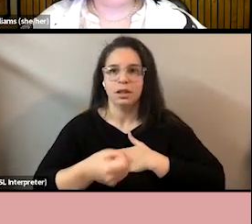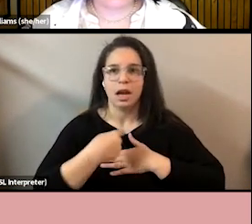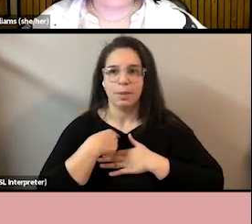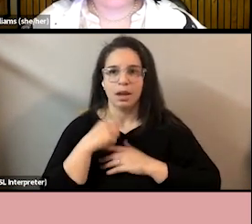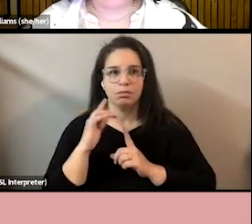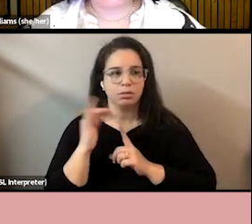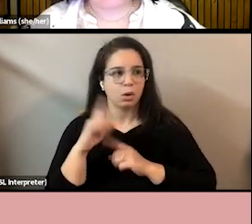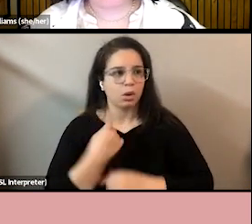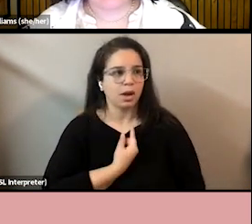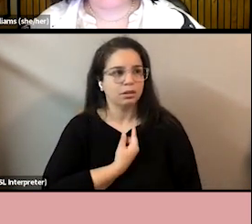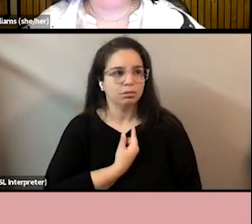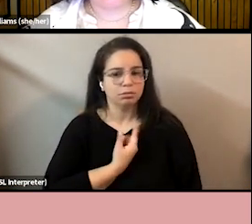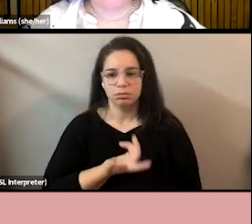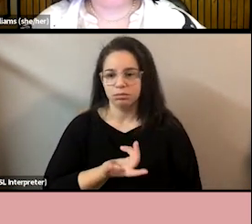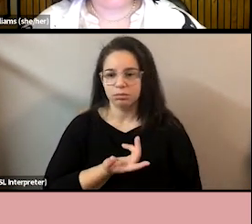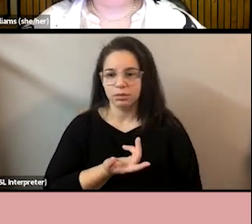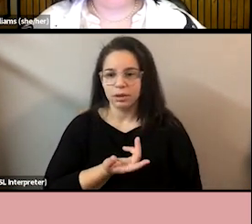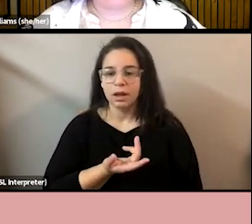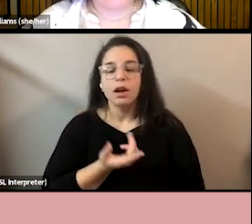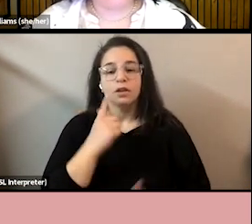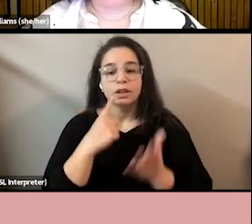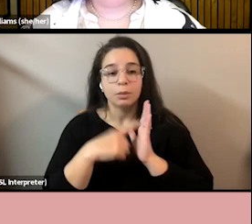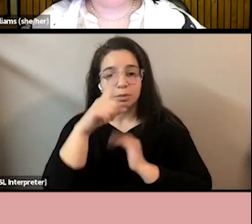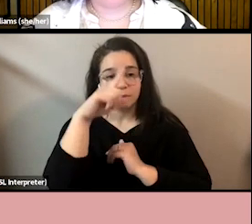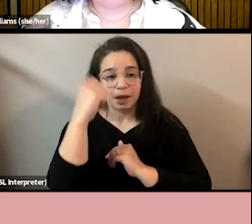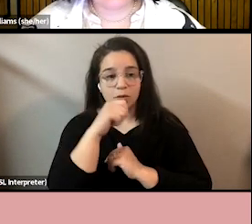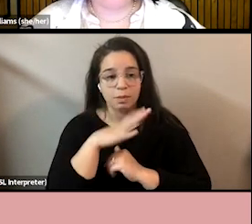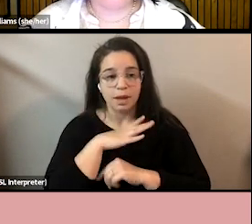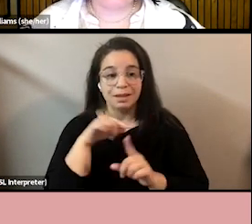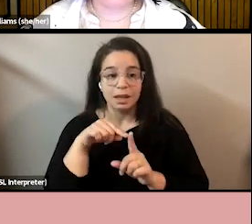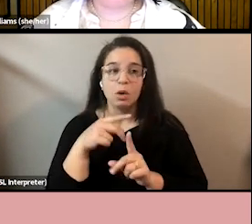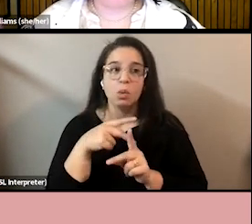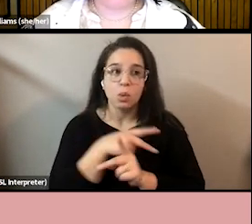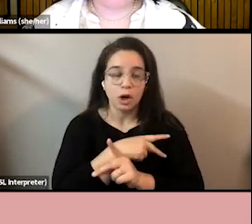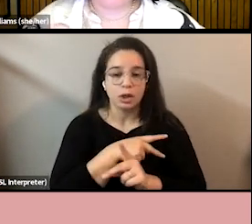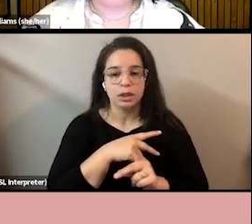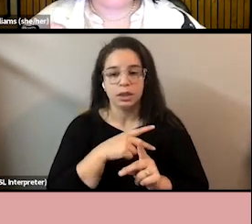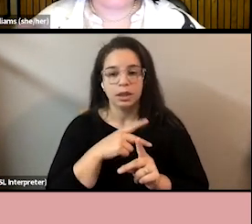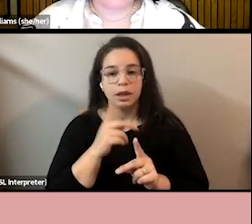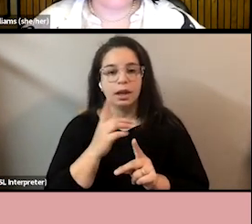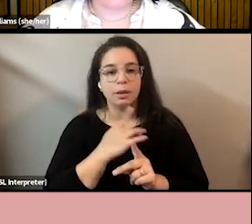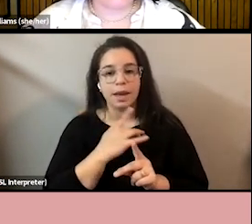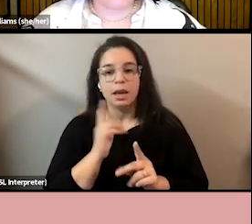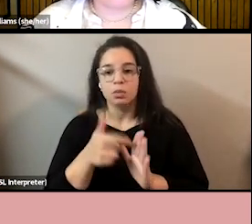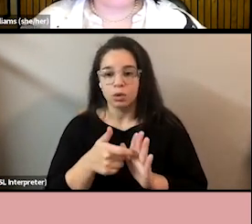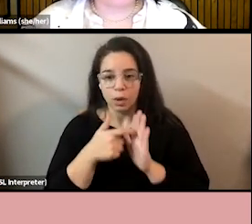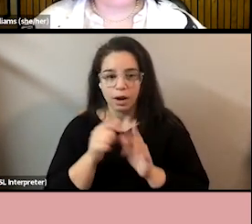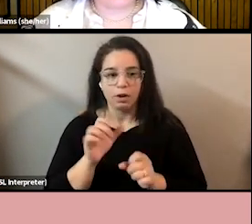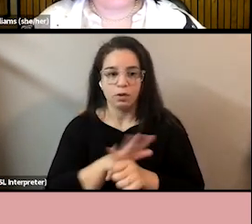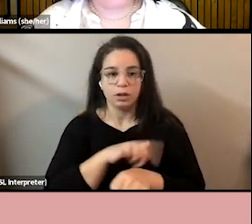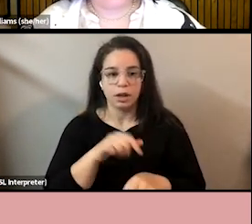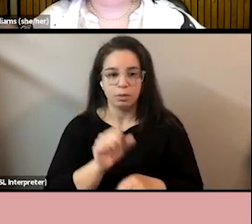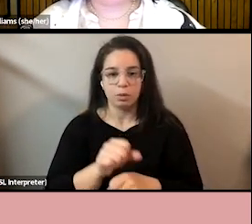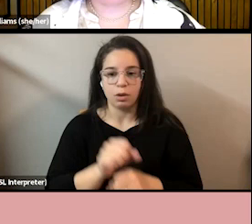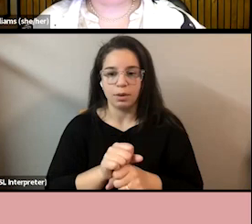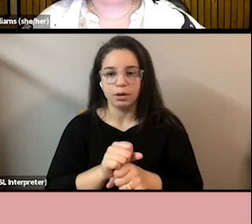To continue our conversation around black women, they, more than any other group, leave full-time employment once they are in, in order